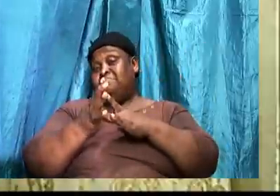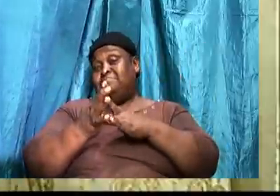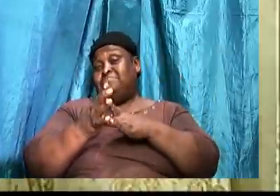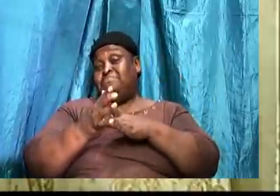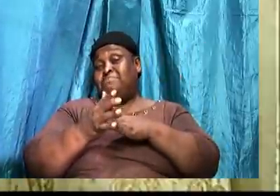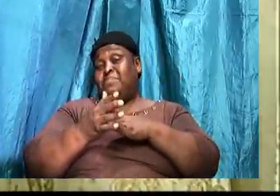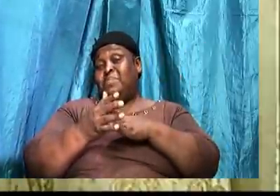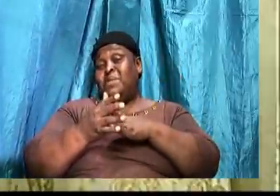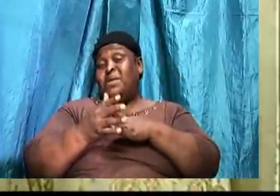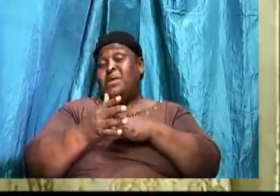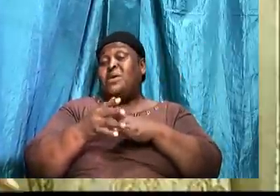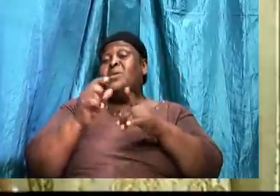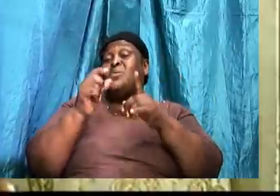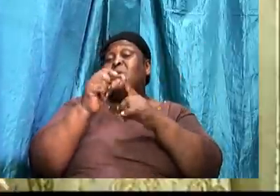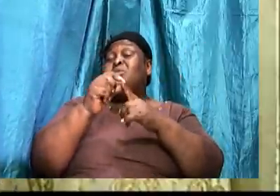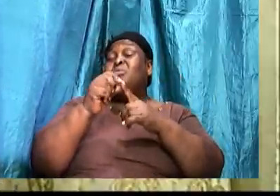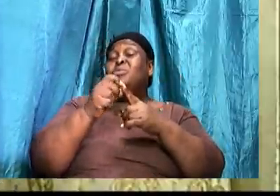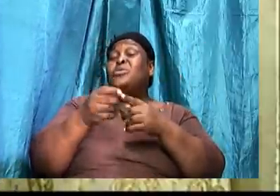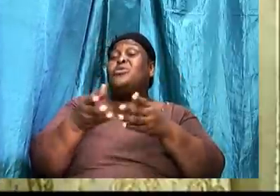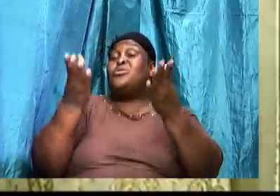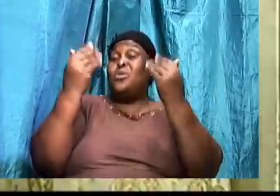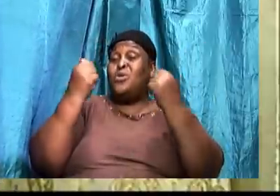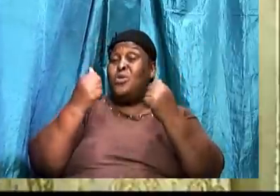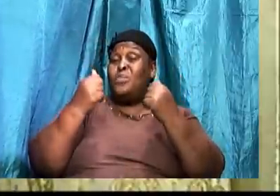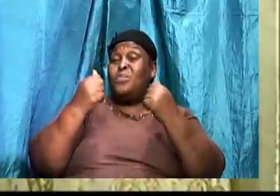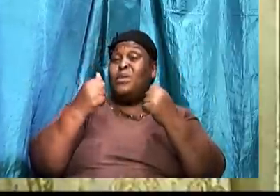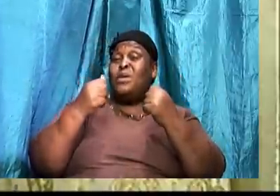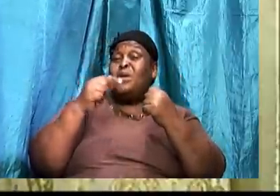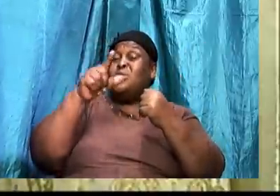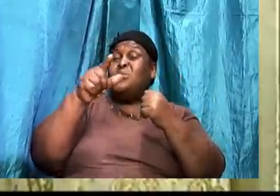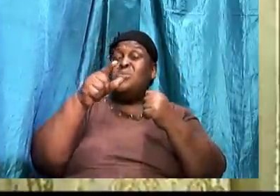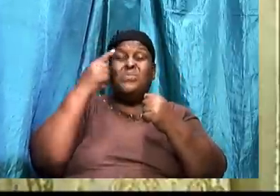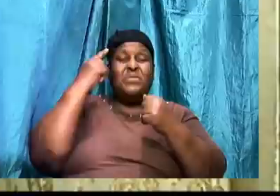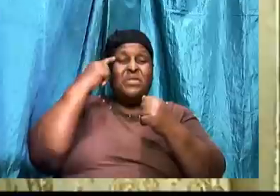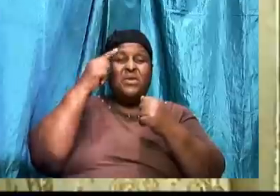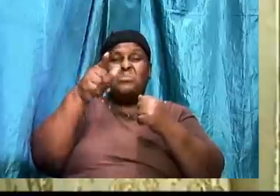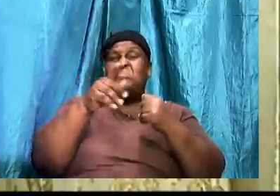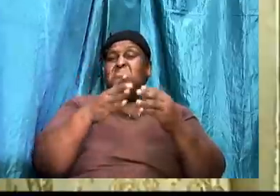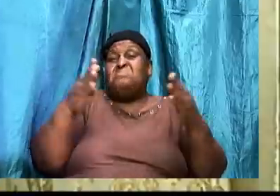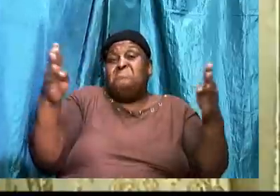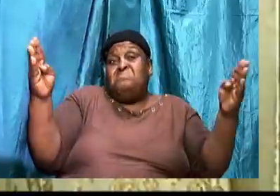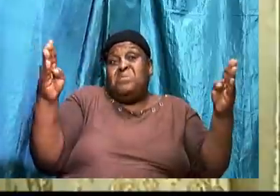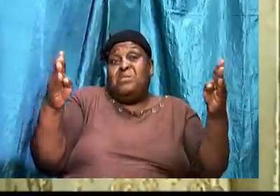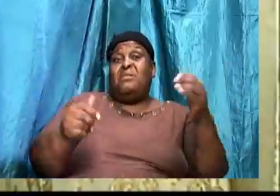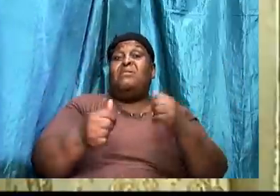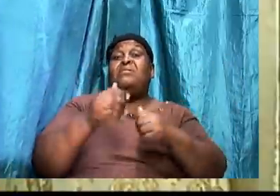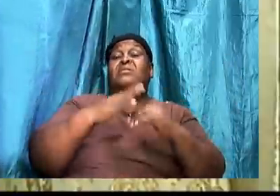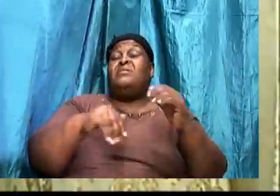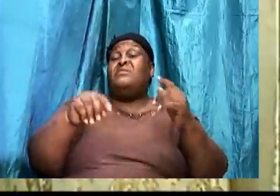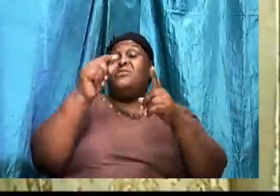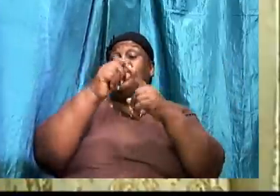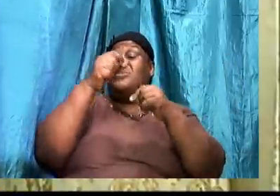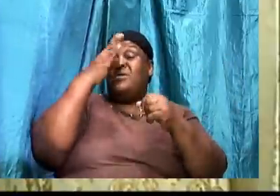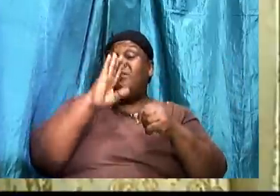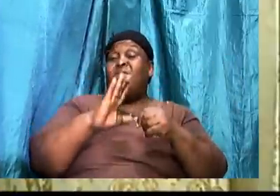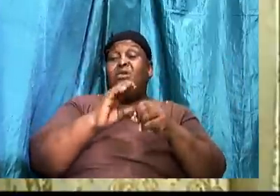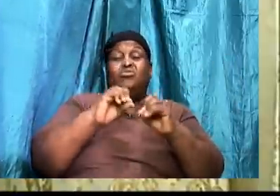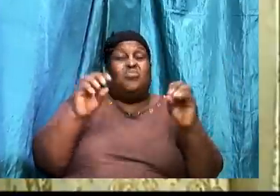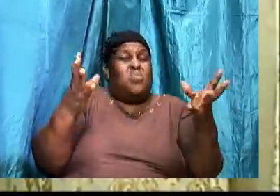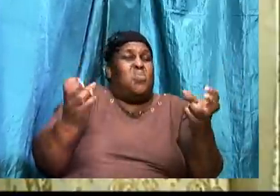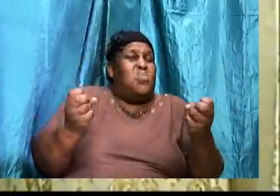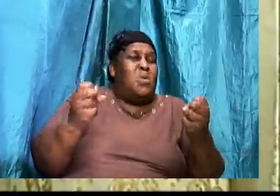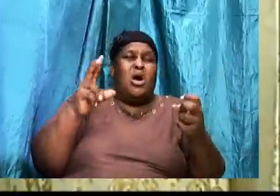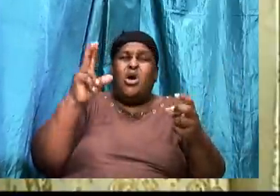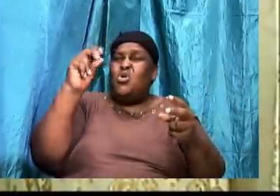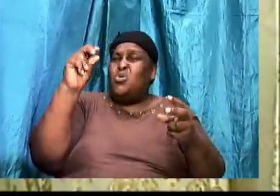So if. When the word comes forth. And you think. That you are bigger. Than the word of God. And don't want any correction. He